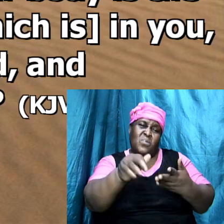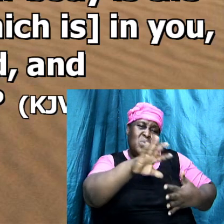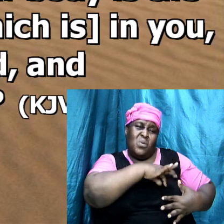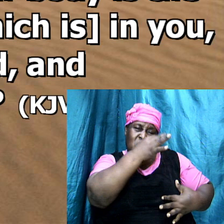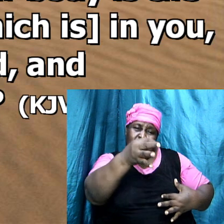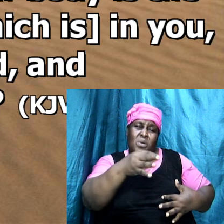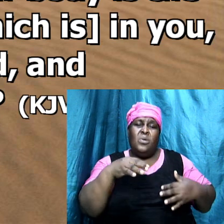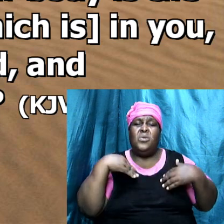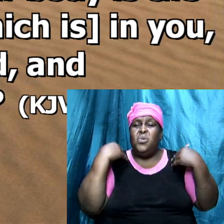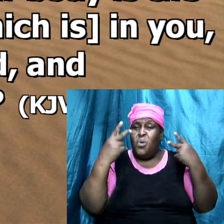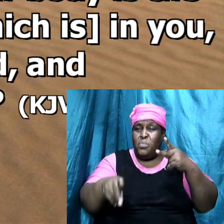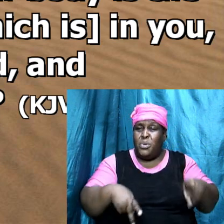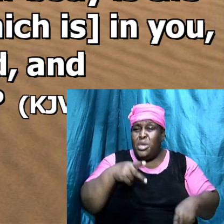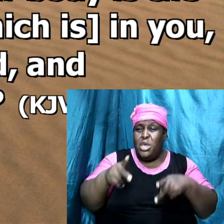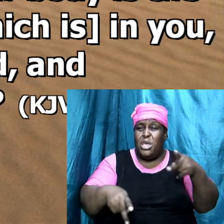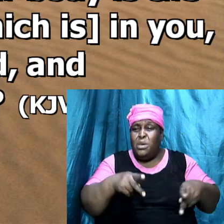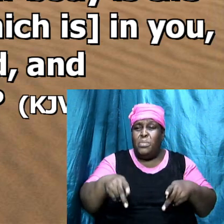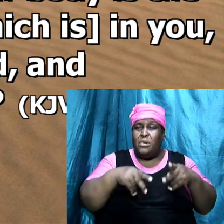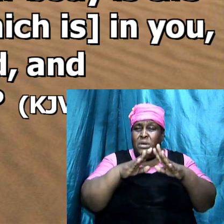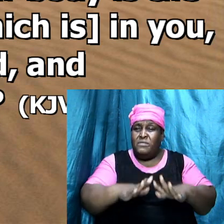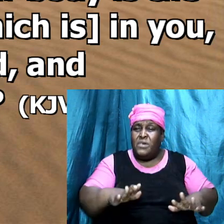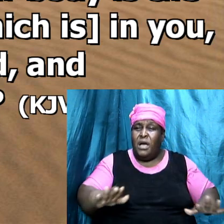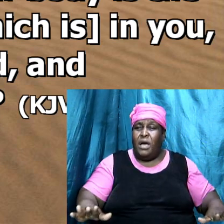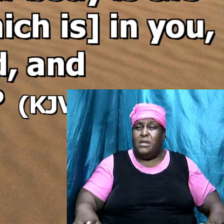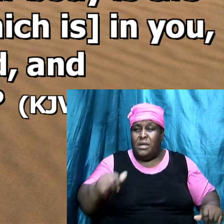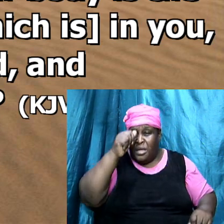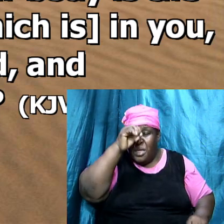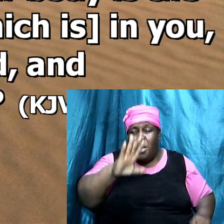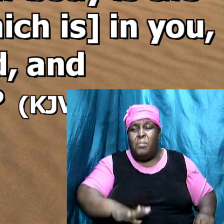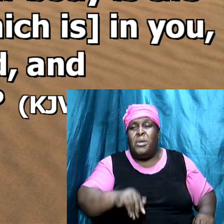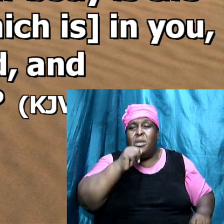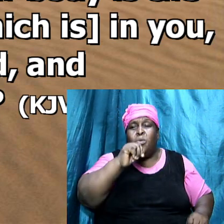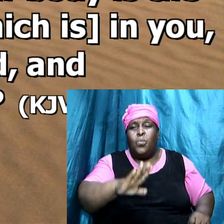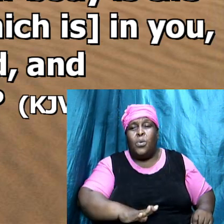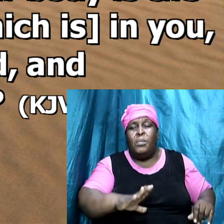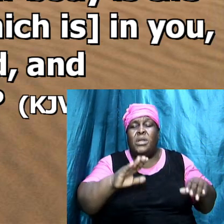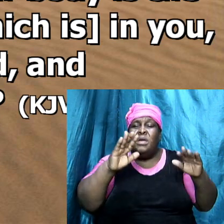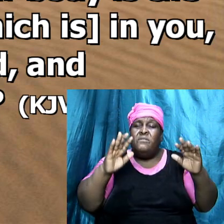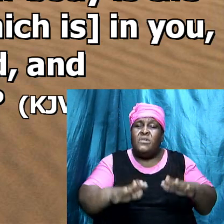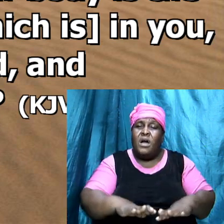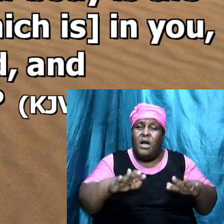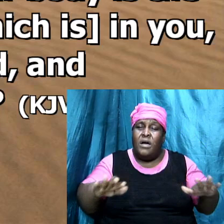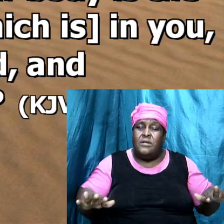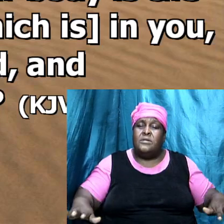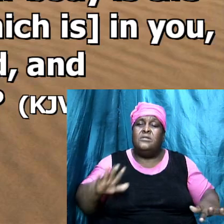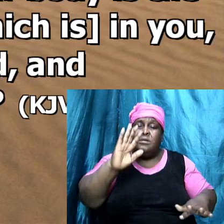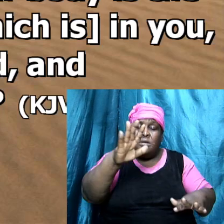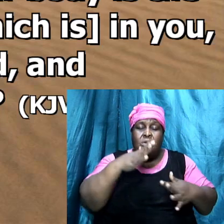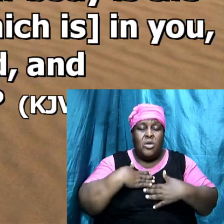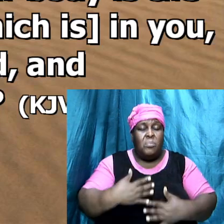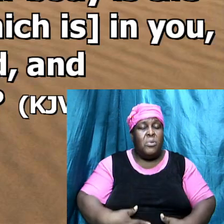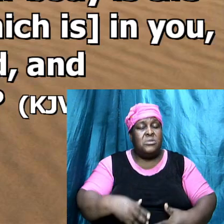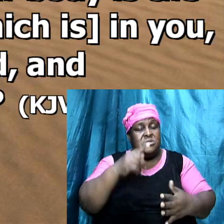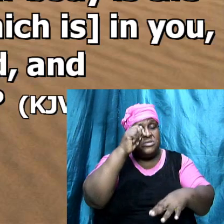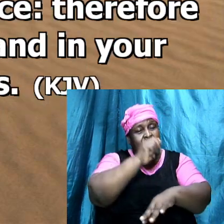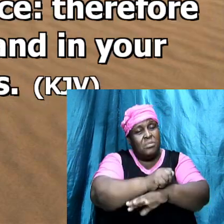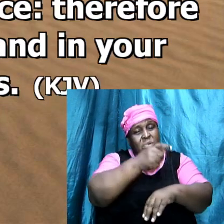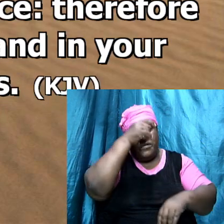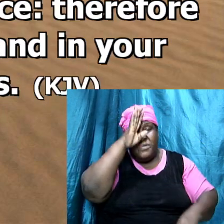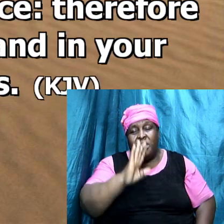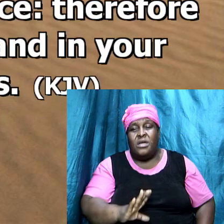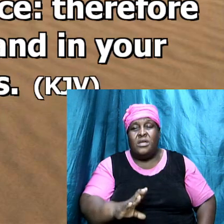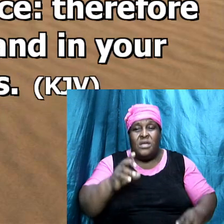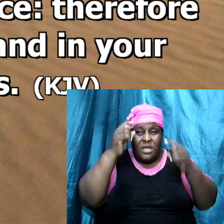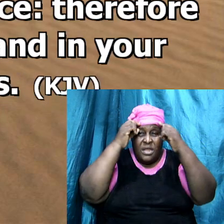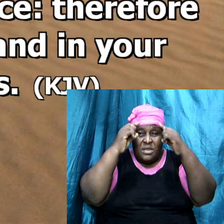Ghost, young people, people of God, men of God, women of God, your body is the temple of God, and the